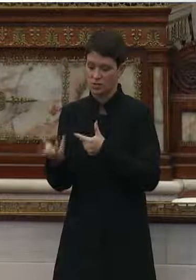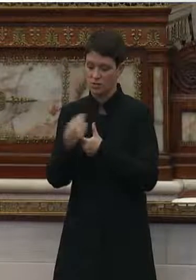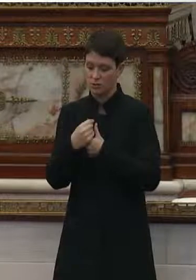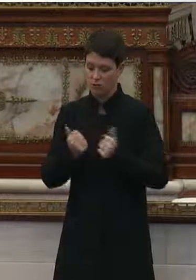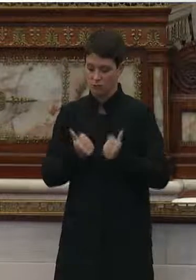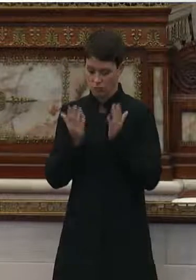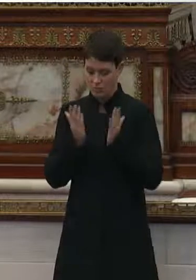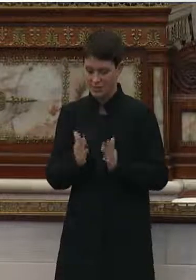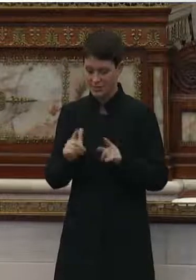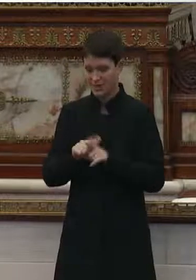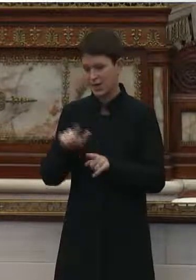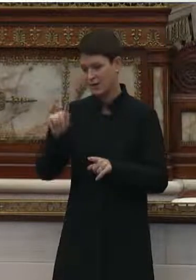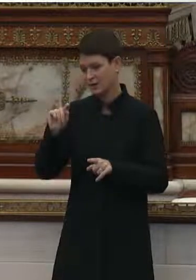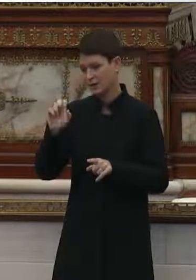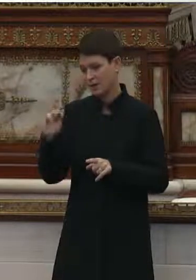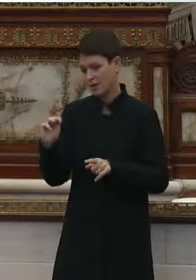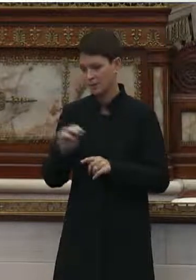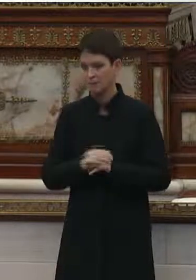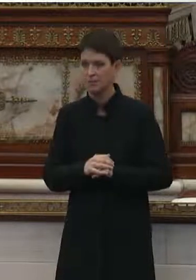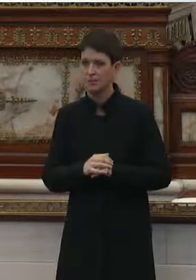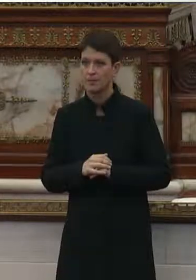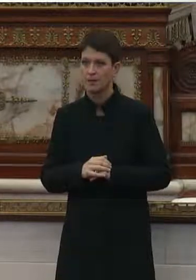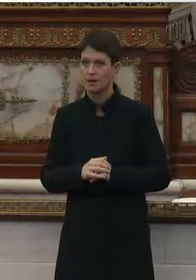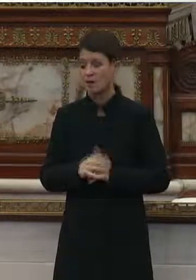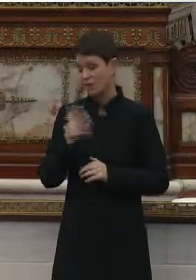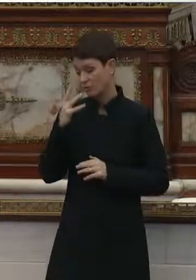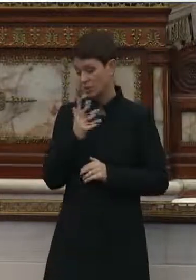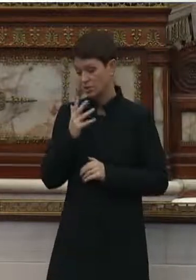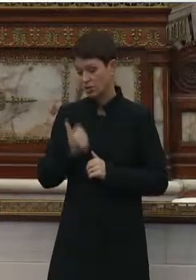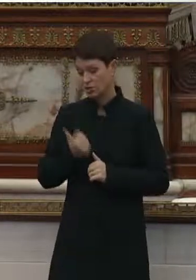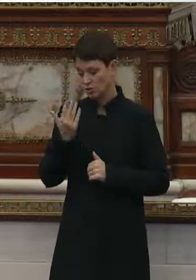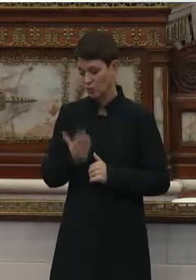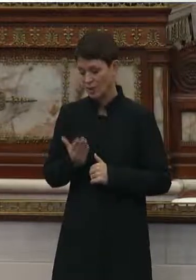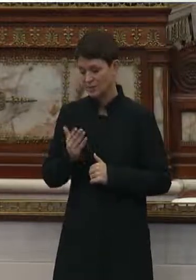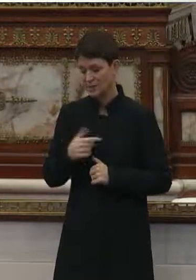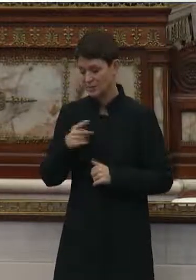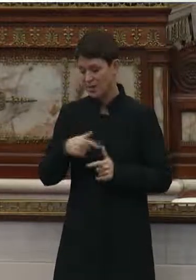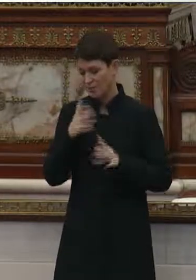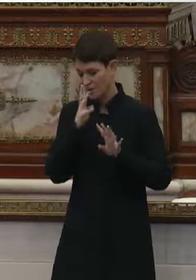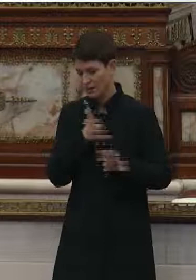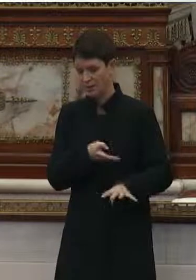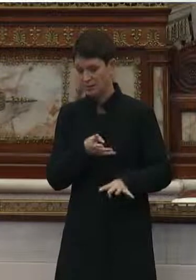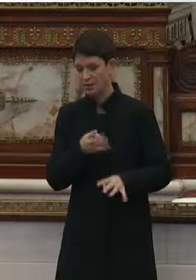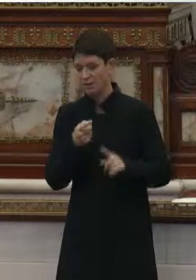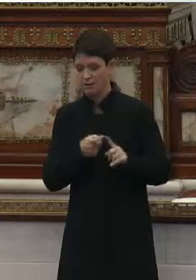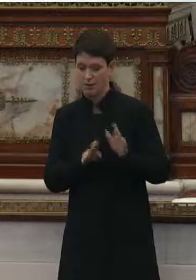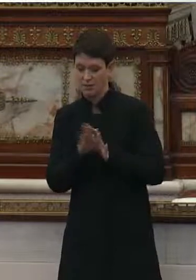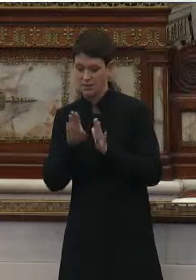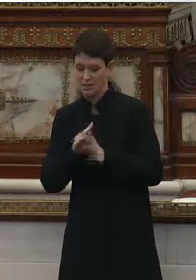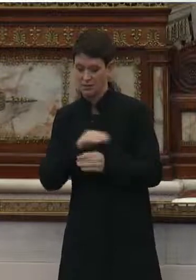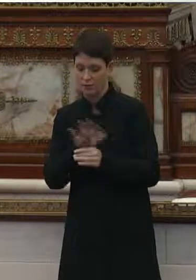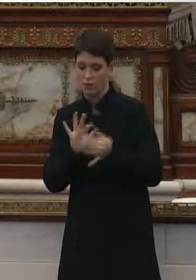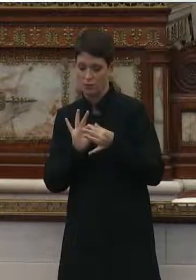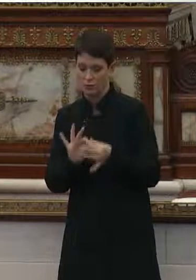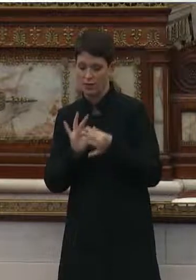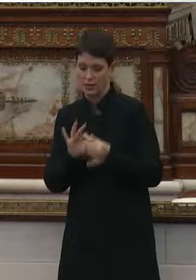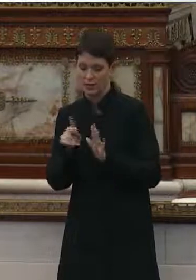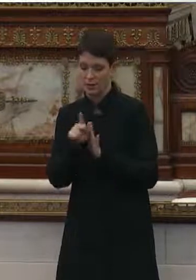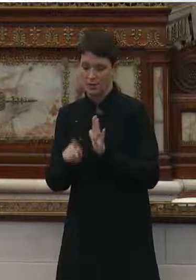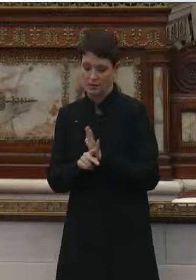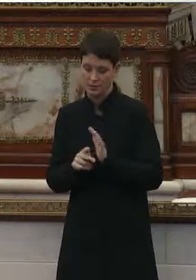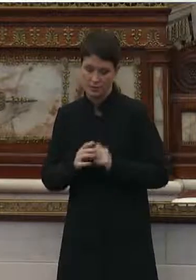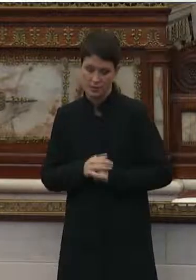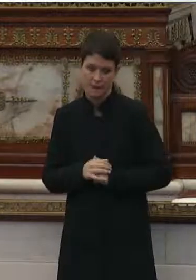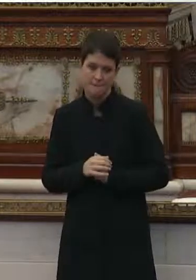residents like Tom. Because, unfortunately, the residents have been left out of the development of COVID-related policies.